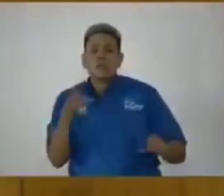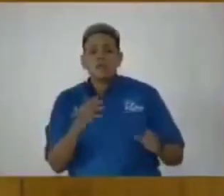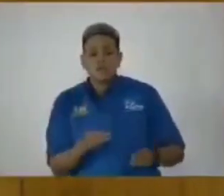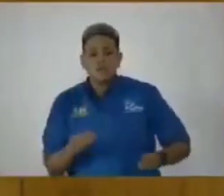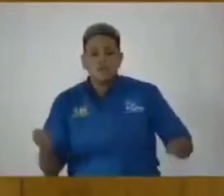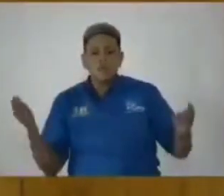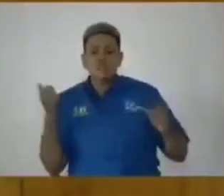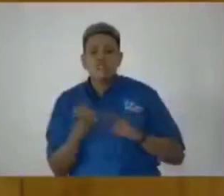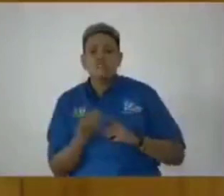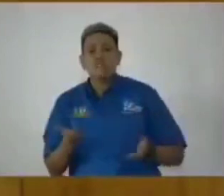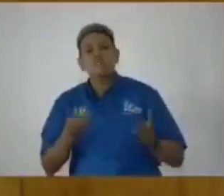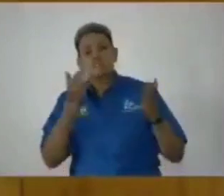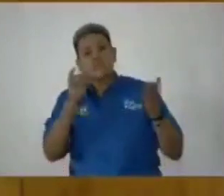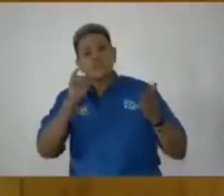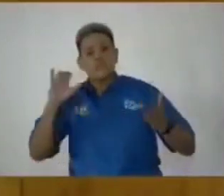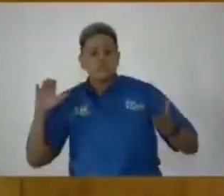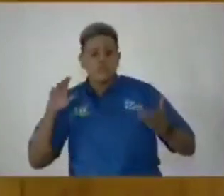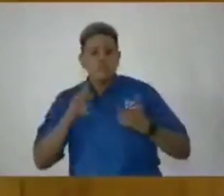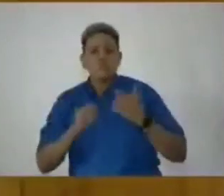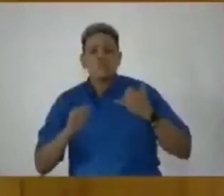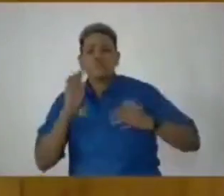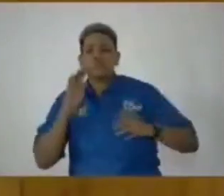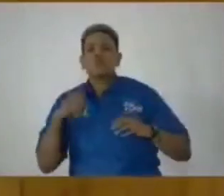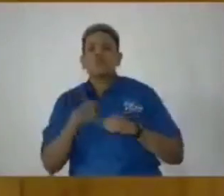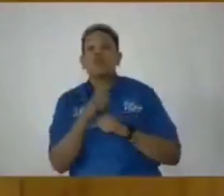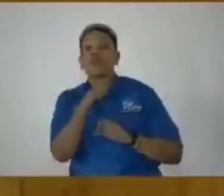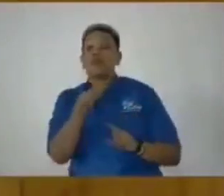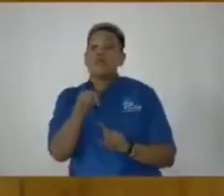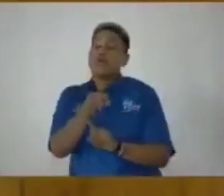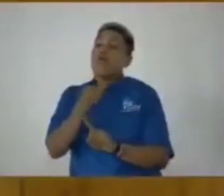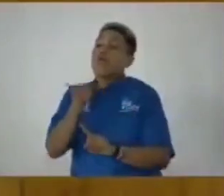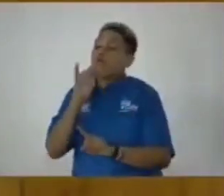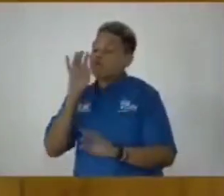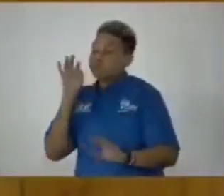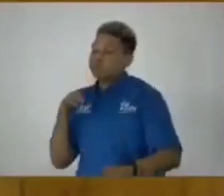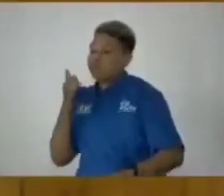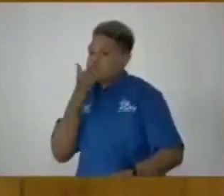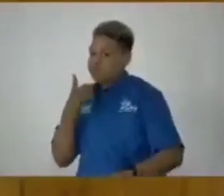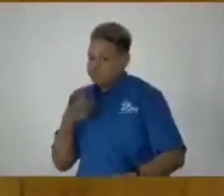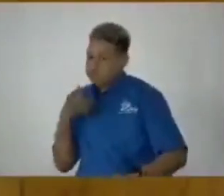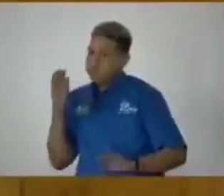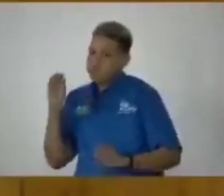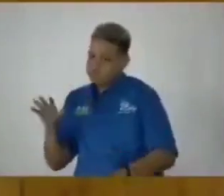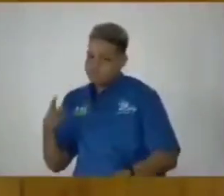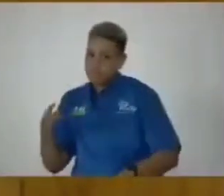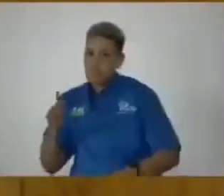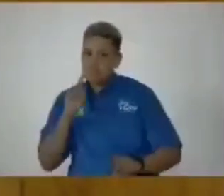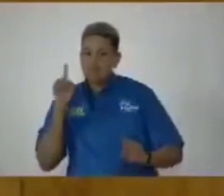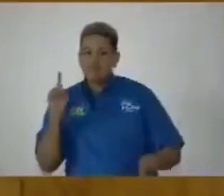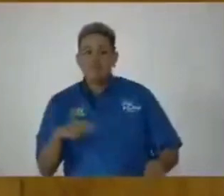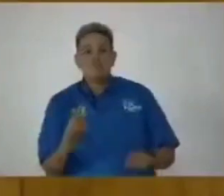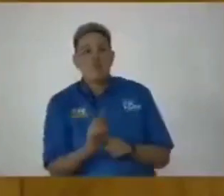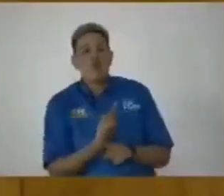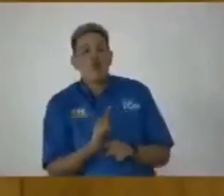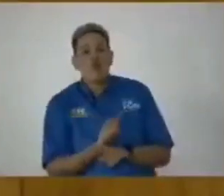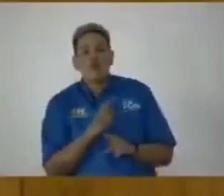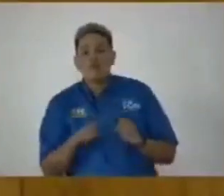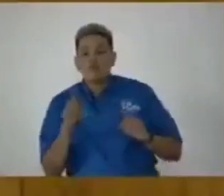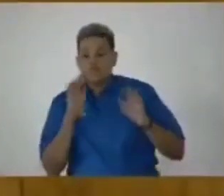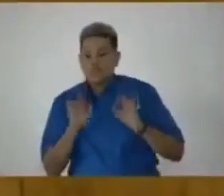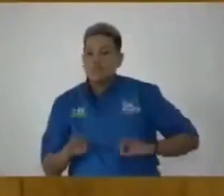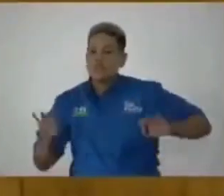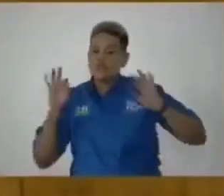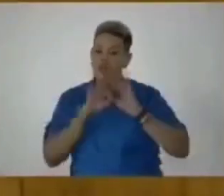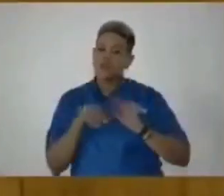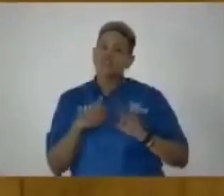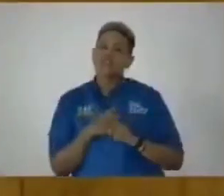before the Commission, which would put them in a position to adjudicate that matter, and they can respond accordingly. But it is important